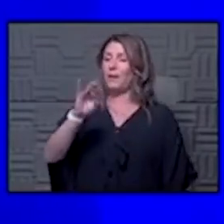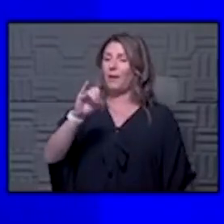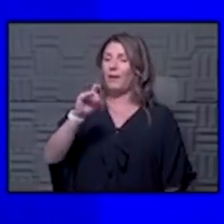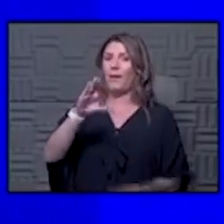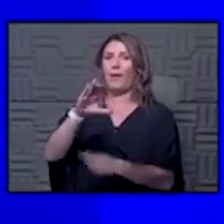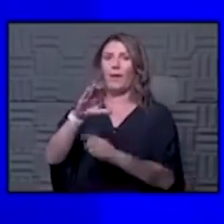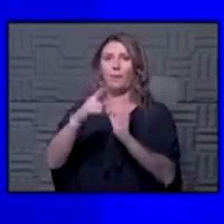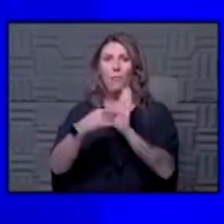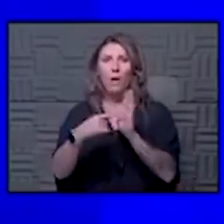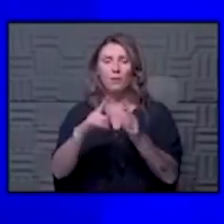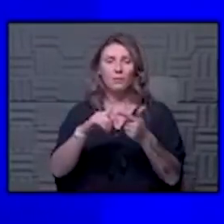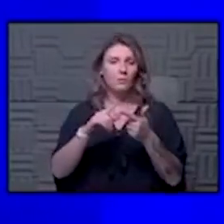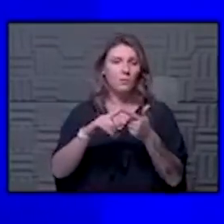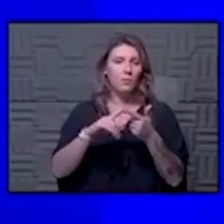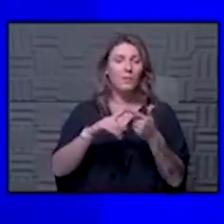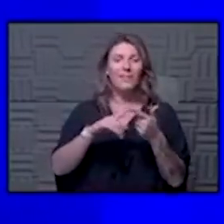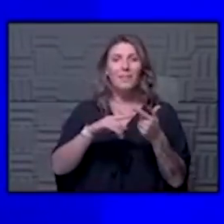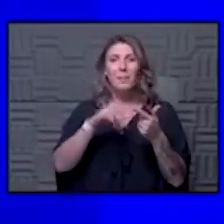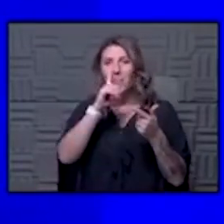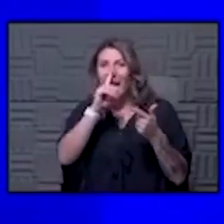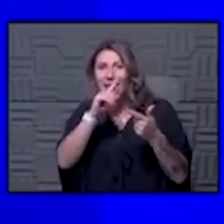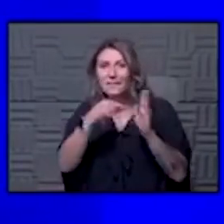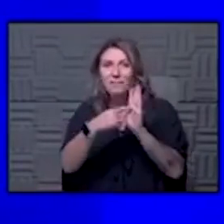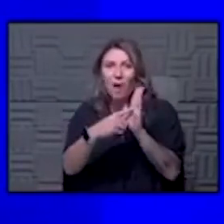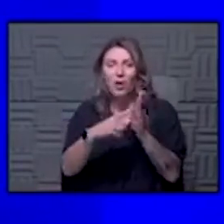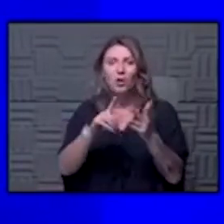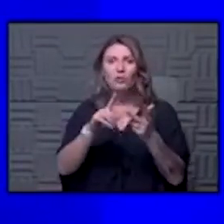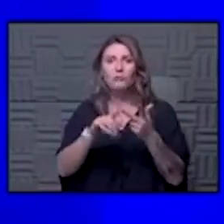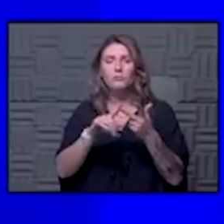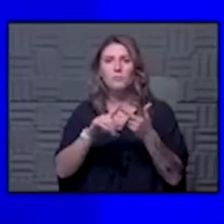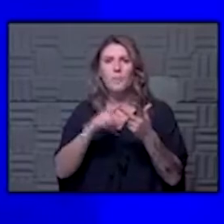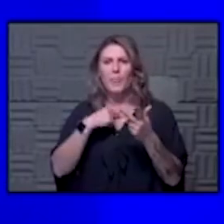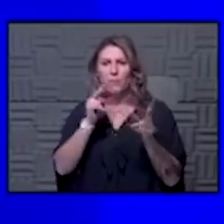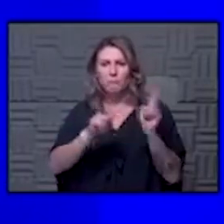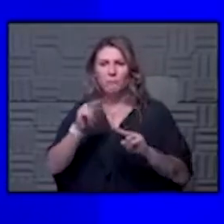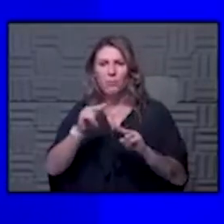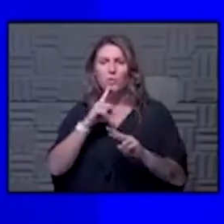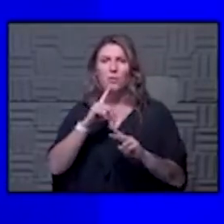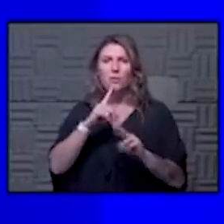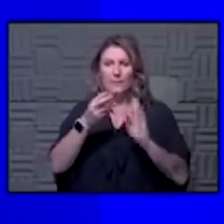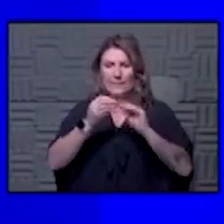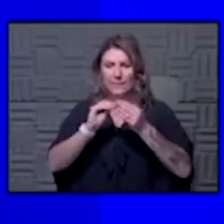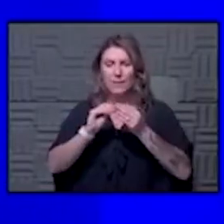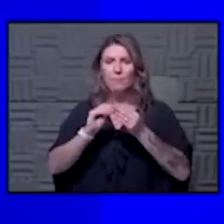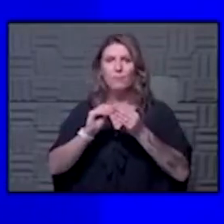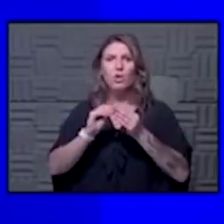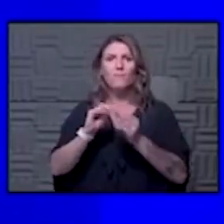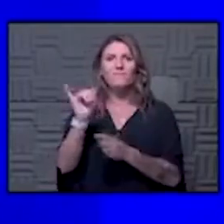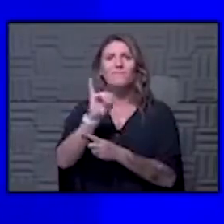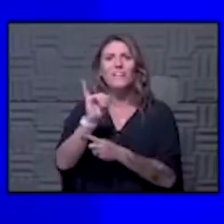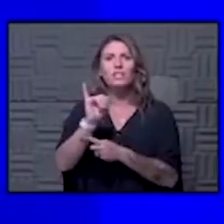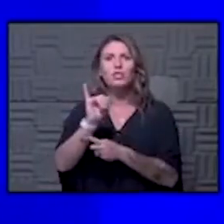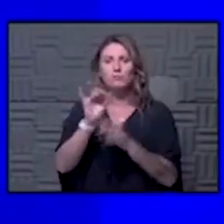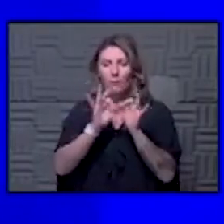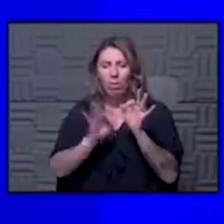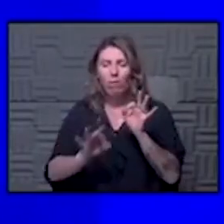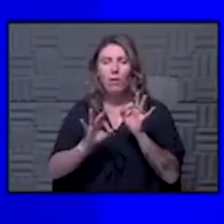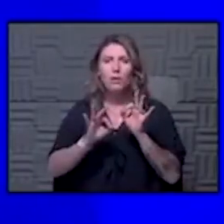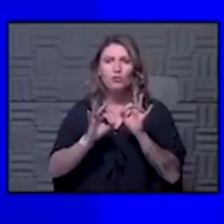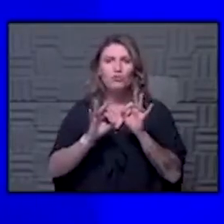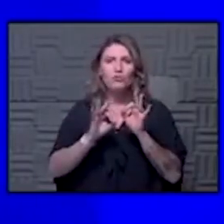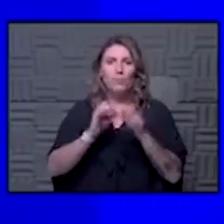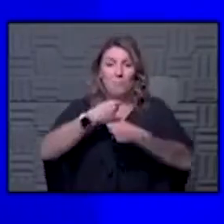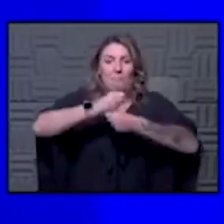done challenge studies with mice models they are looking i believe also at the number of infectious particles it takes to create infection